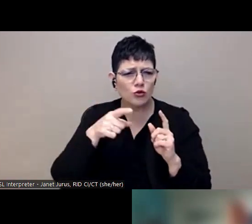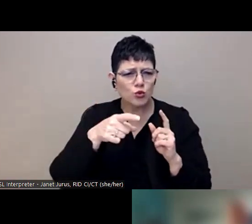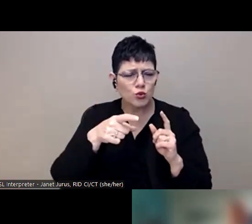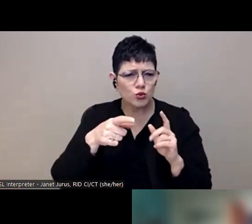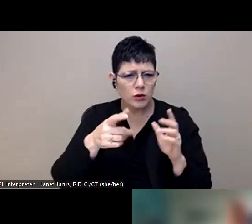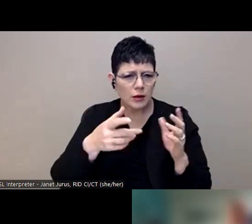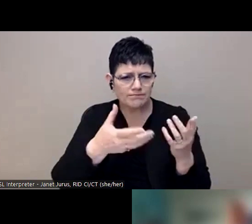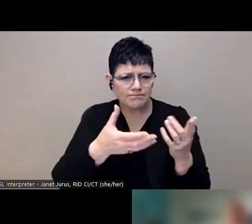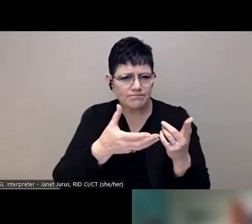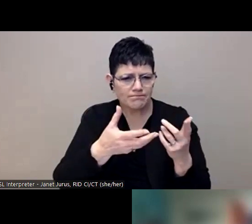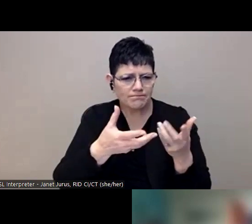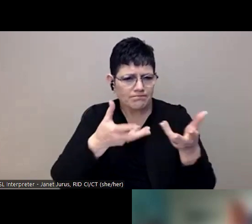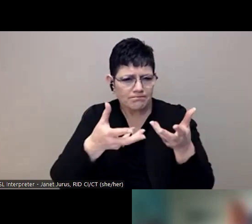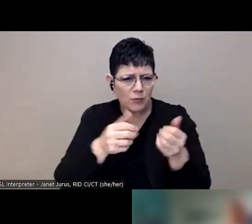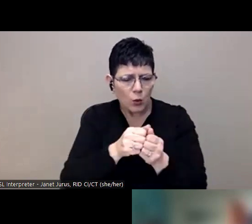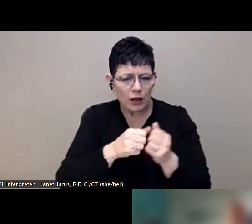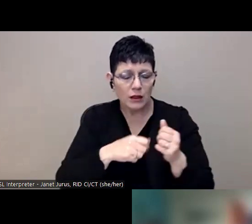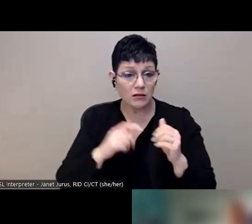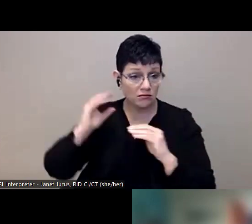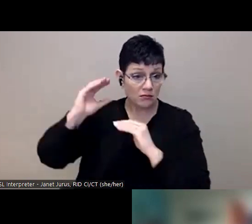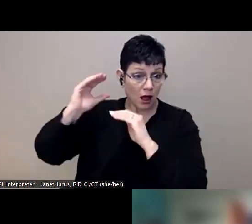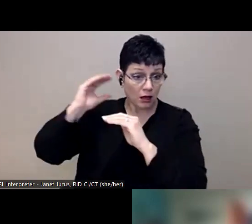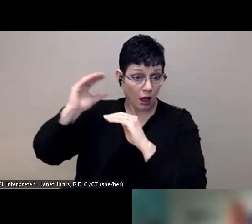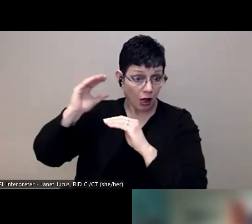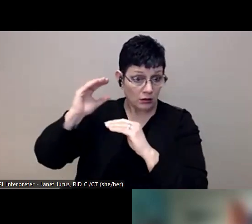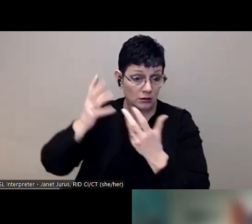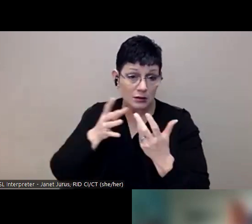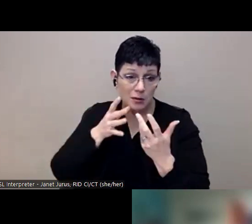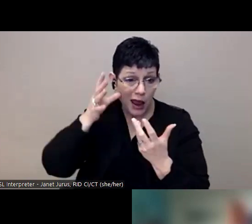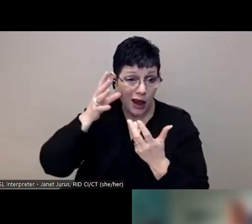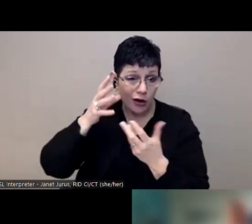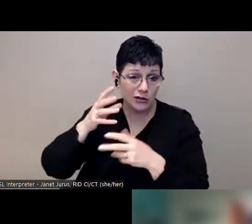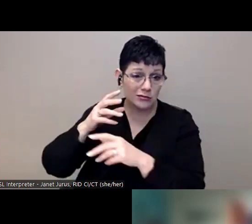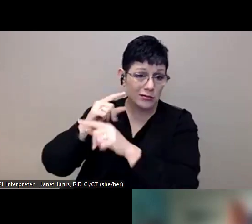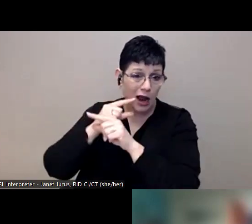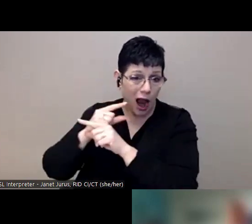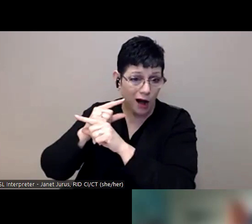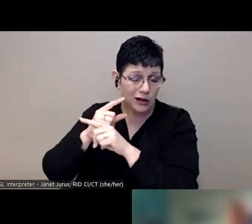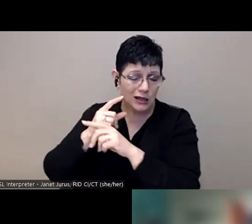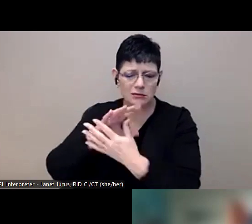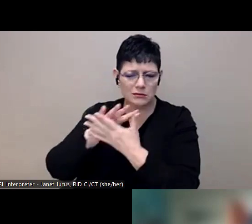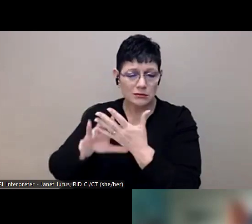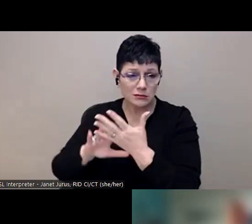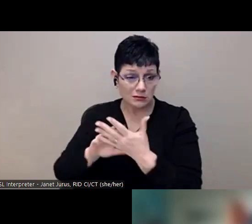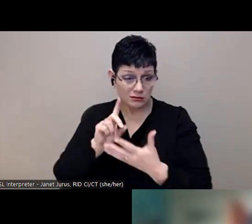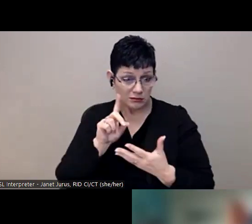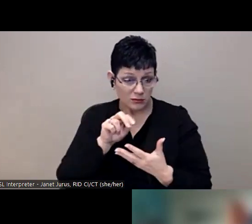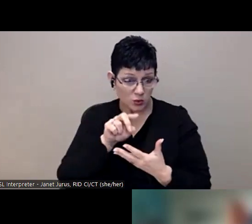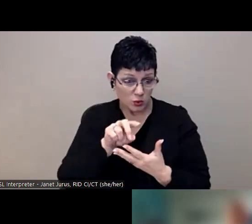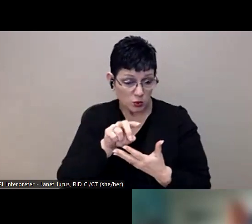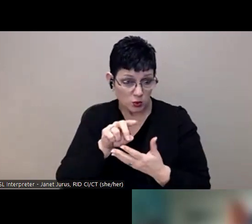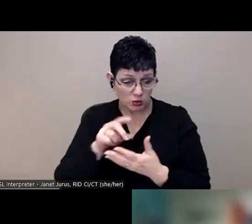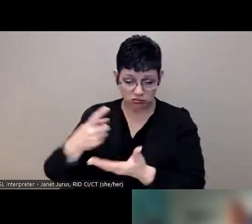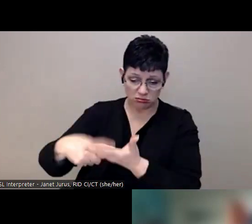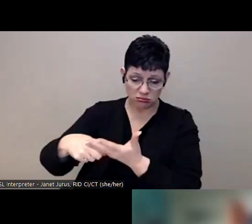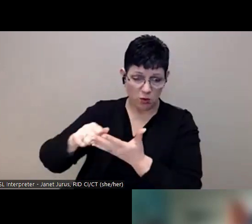engage at all with the adults caring for these students, parents, guardians, et cetera? And if you do, have you seen success